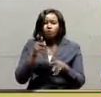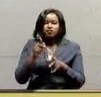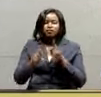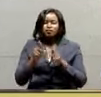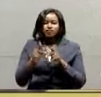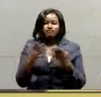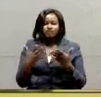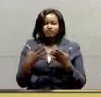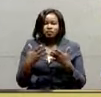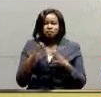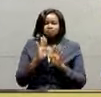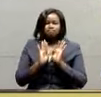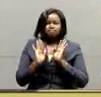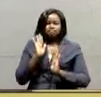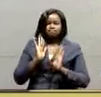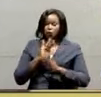Everybody actually deserts you.